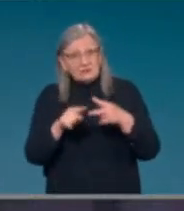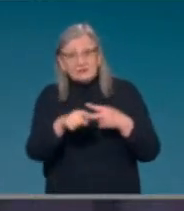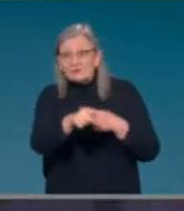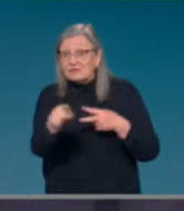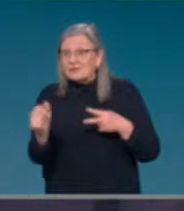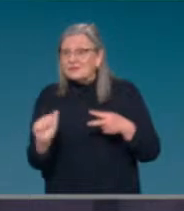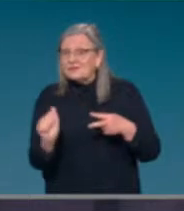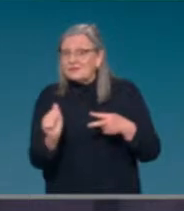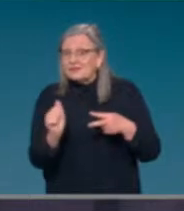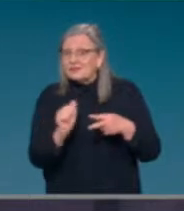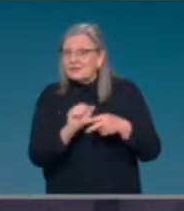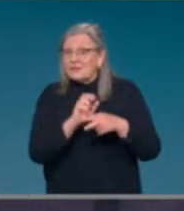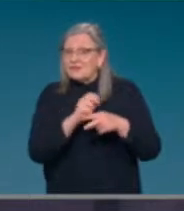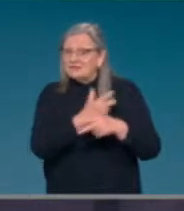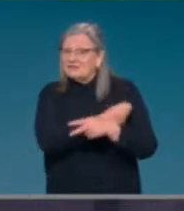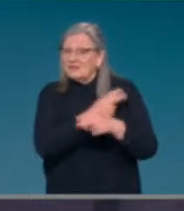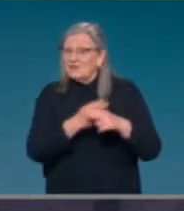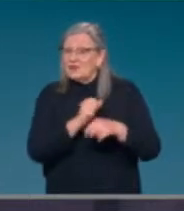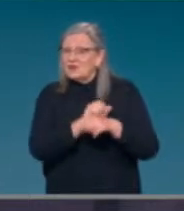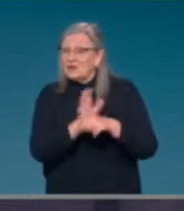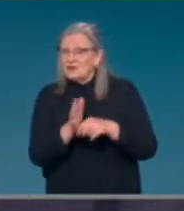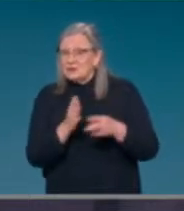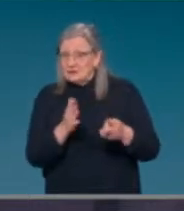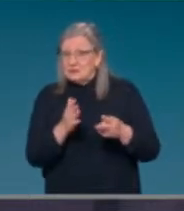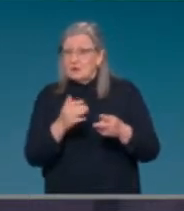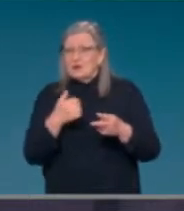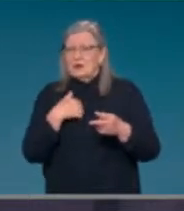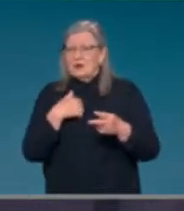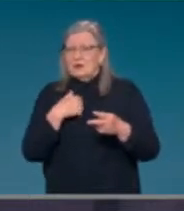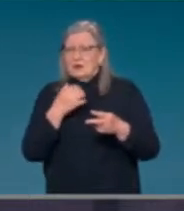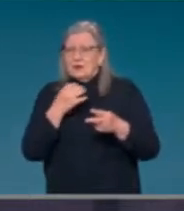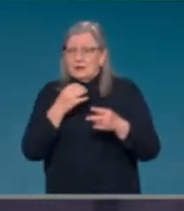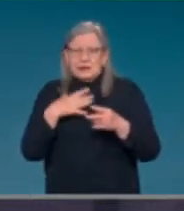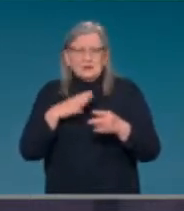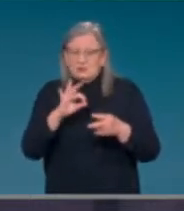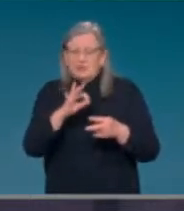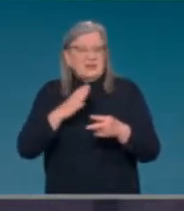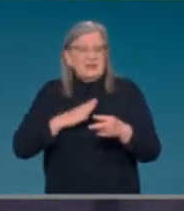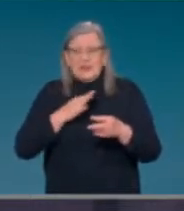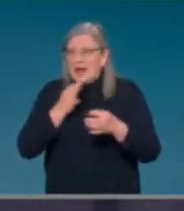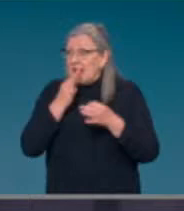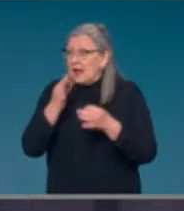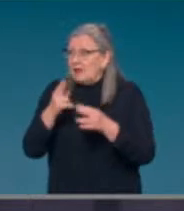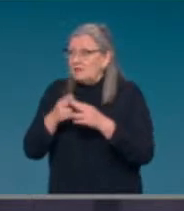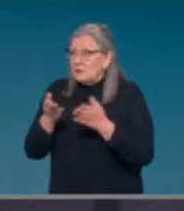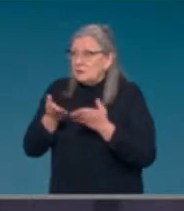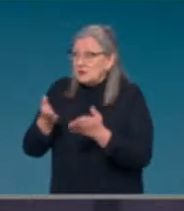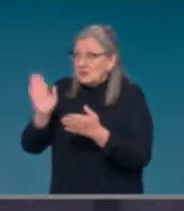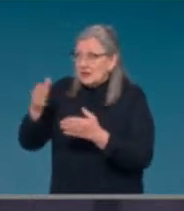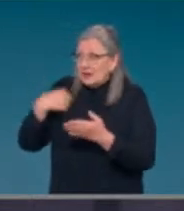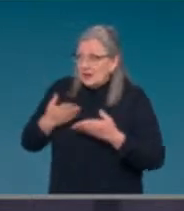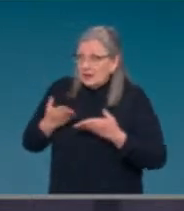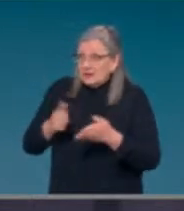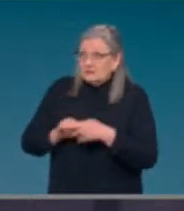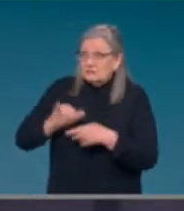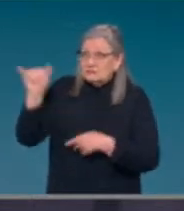depart Australia from the 1st of November. This is the first stage of our international reopening.